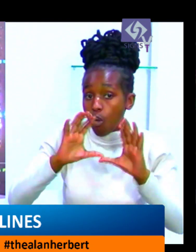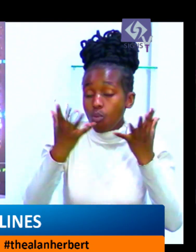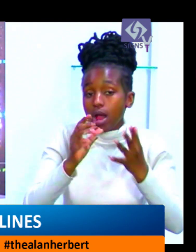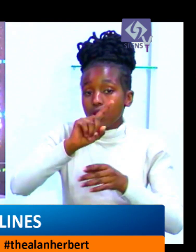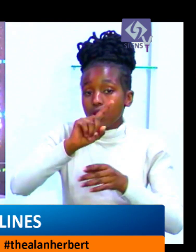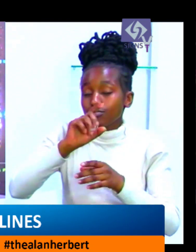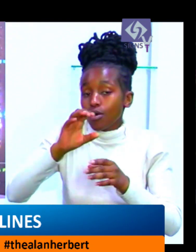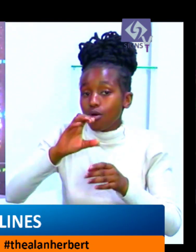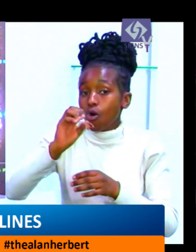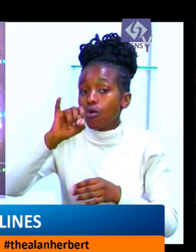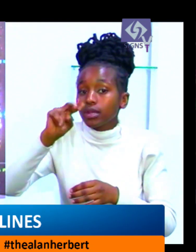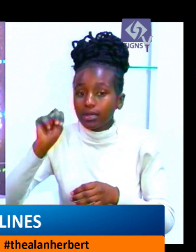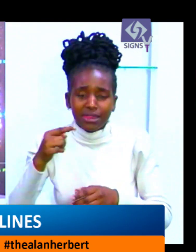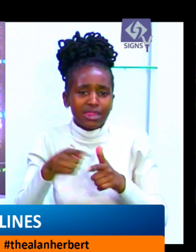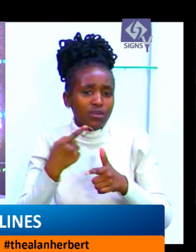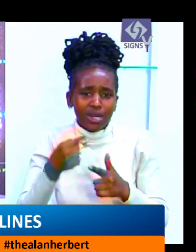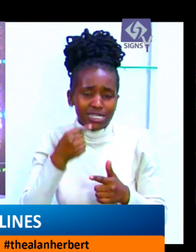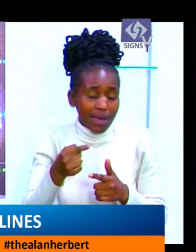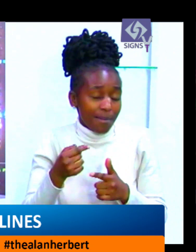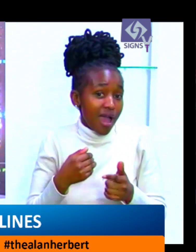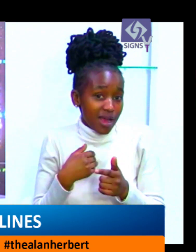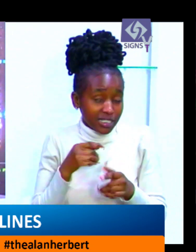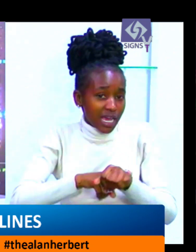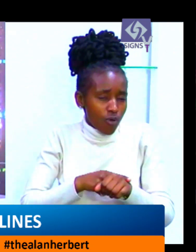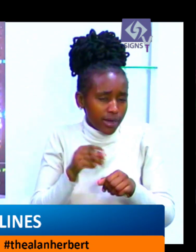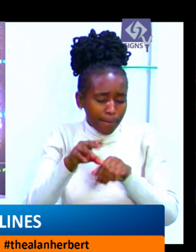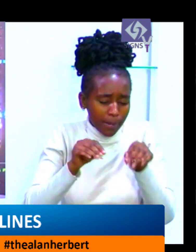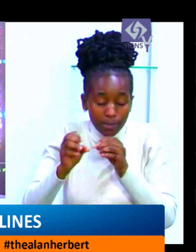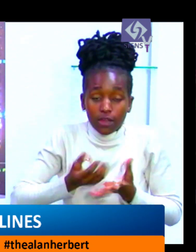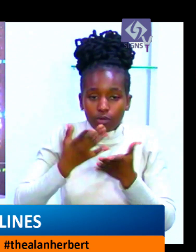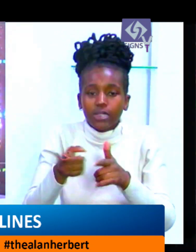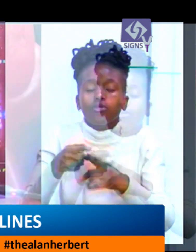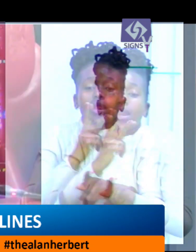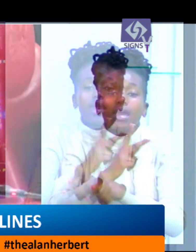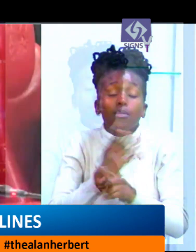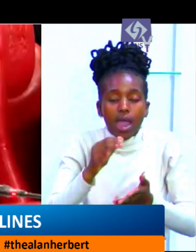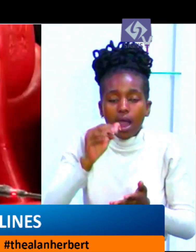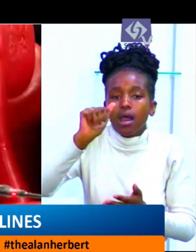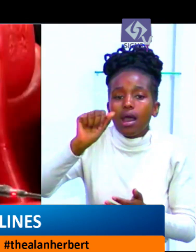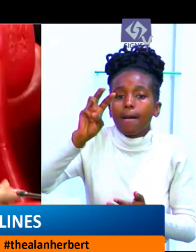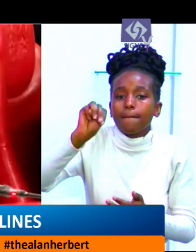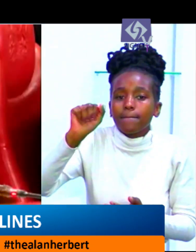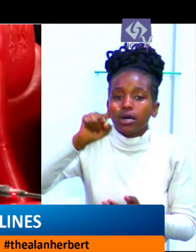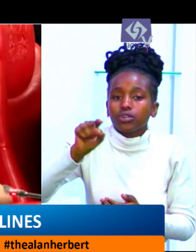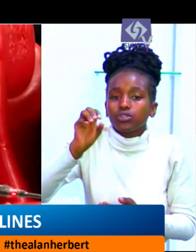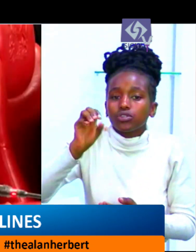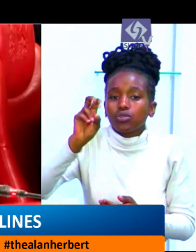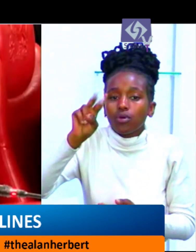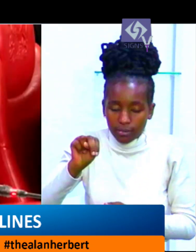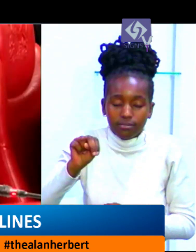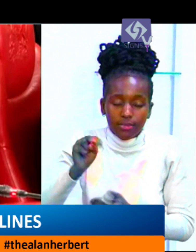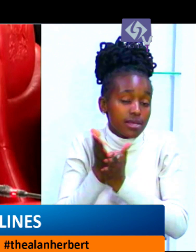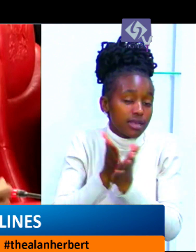to guide the bipartisan talks that the national dialogue committee shall report to the leadership of kenya kwanzaa and as mere